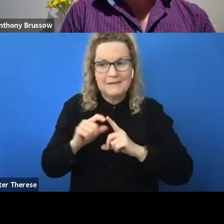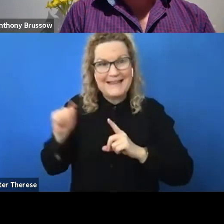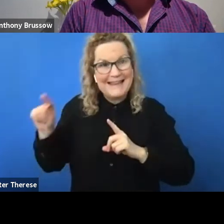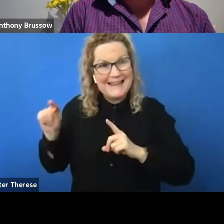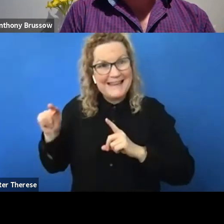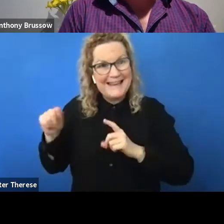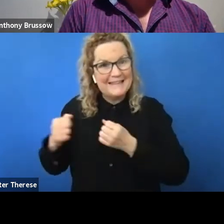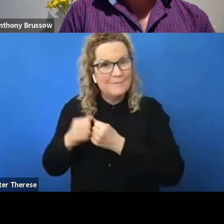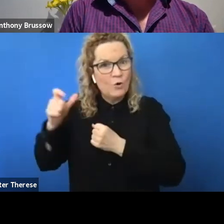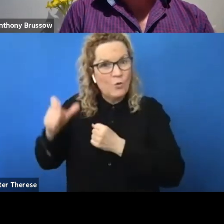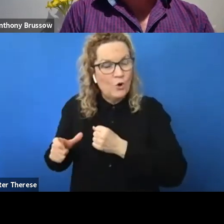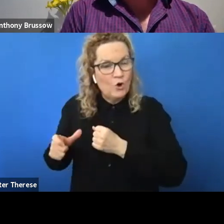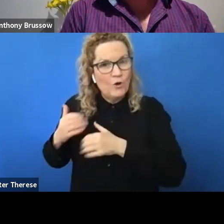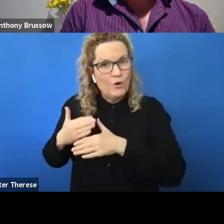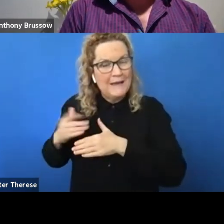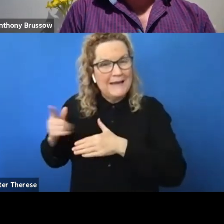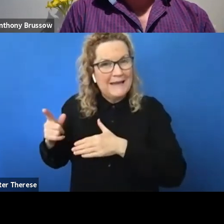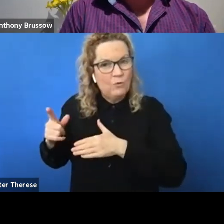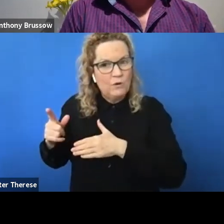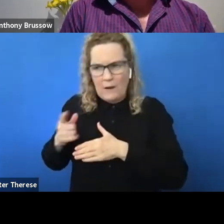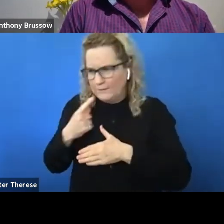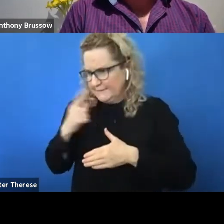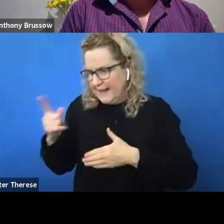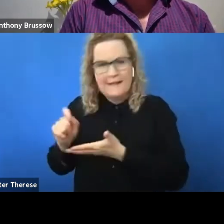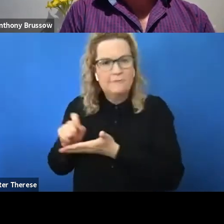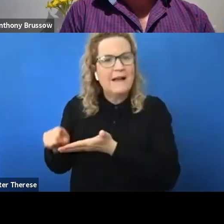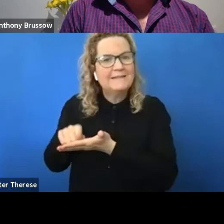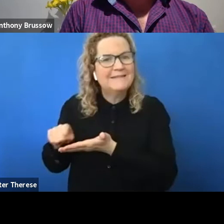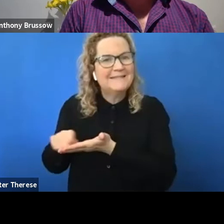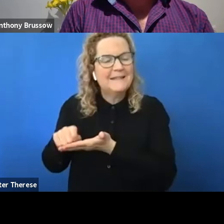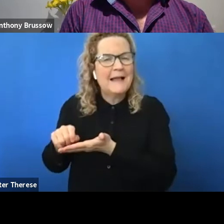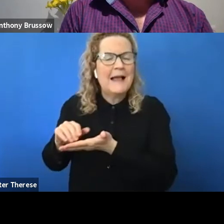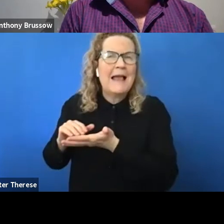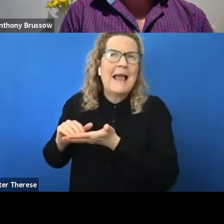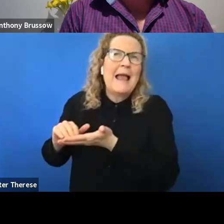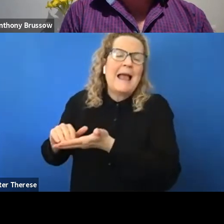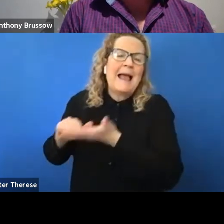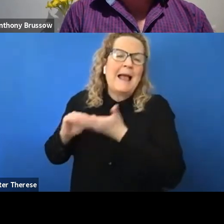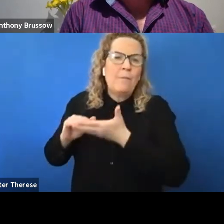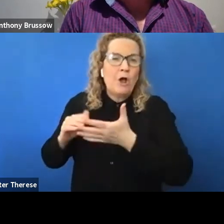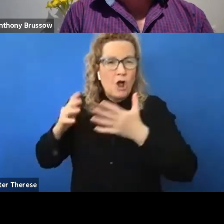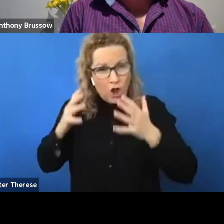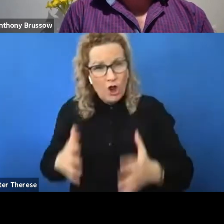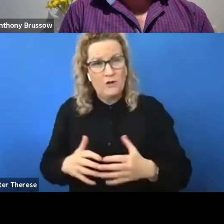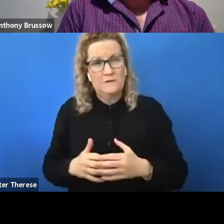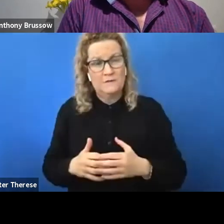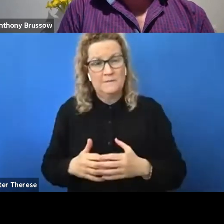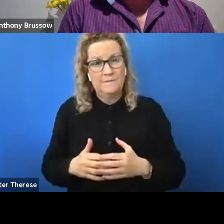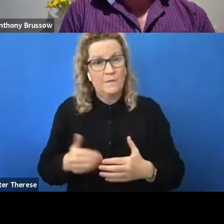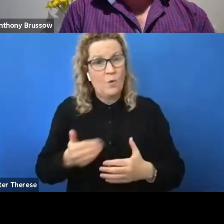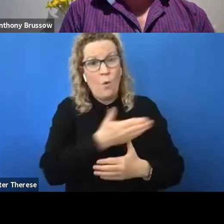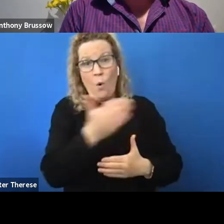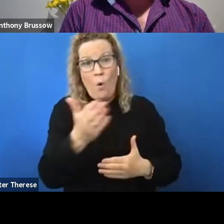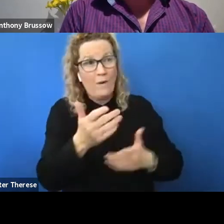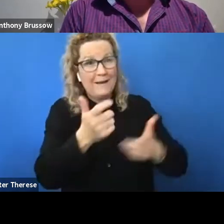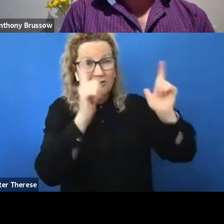tell him something, he would write it down. So that helped me so much. And all my teachers in that, they knew